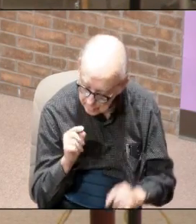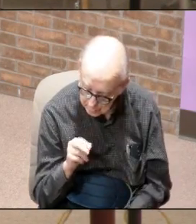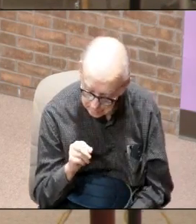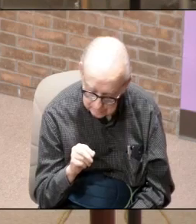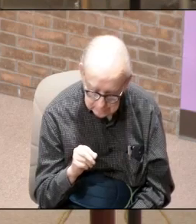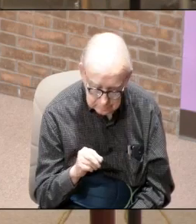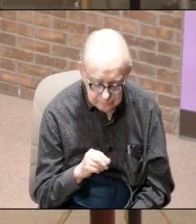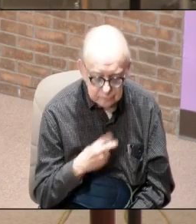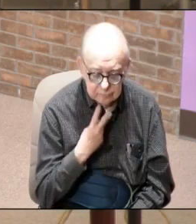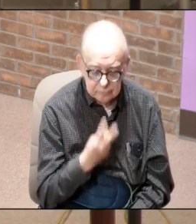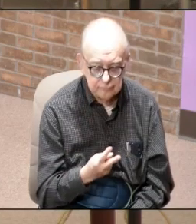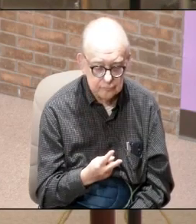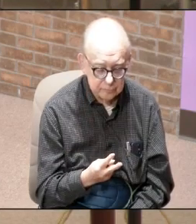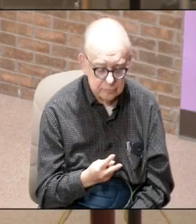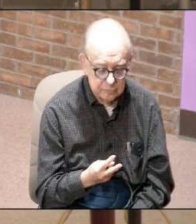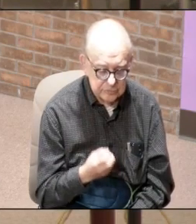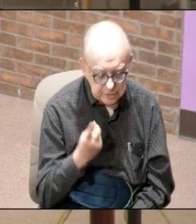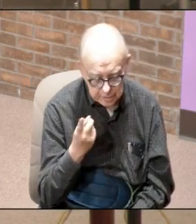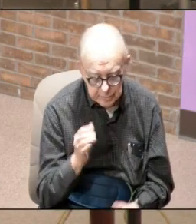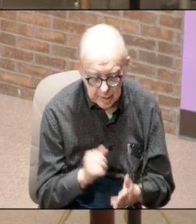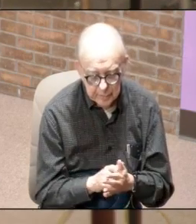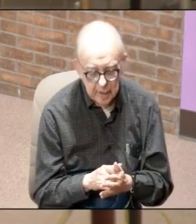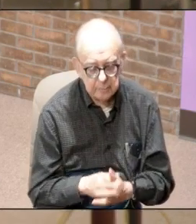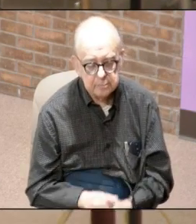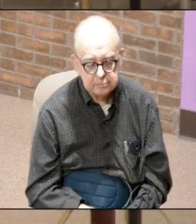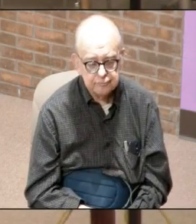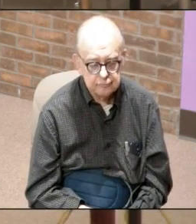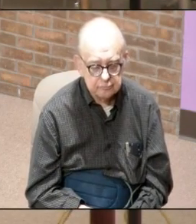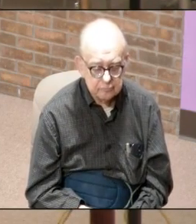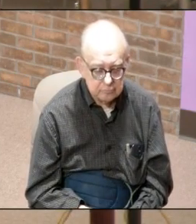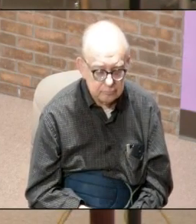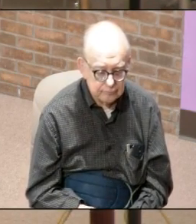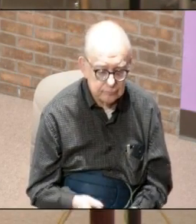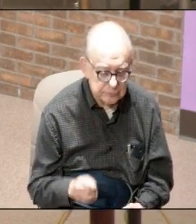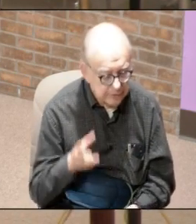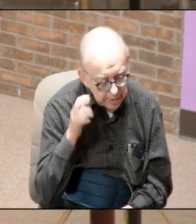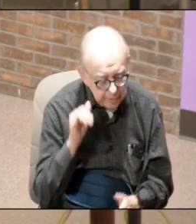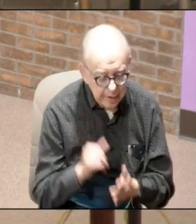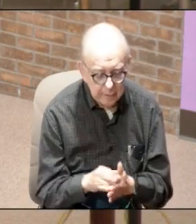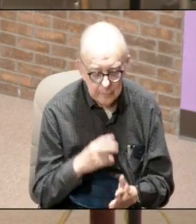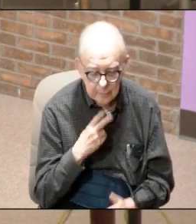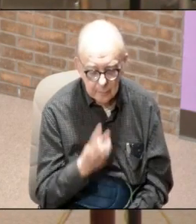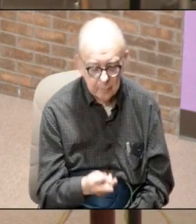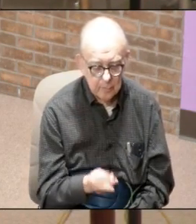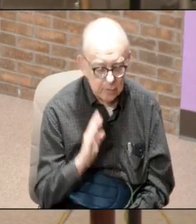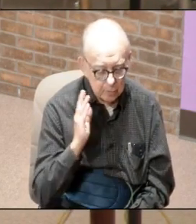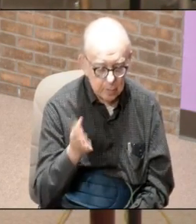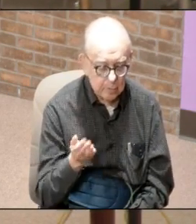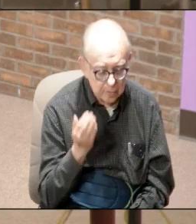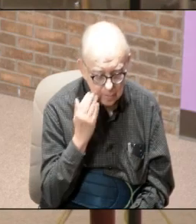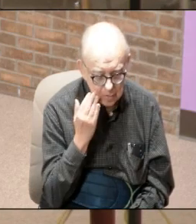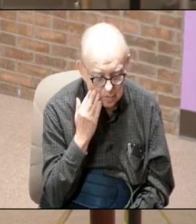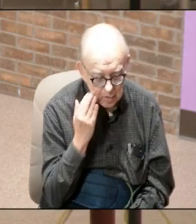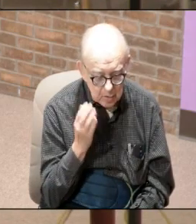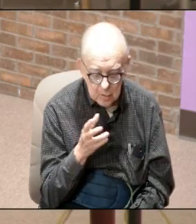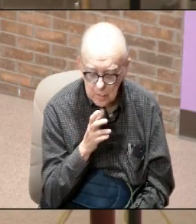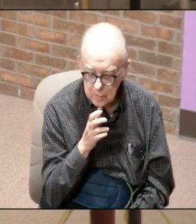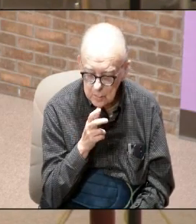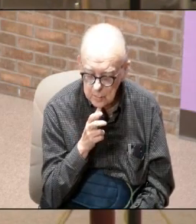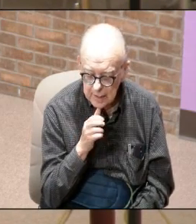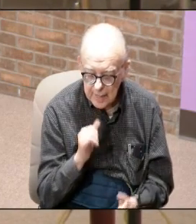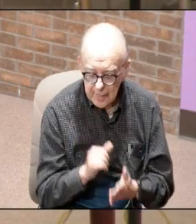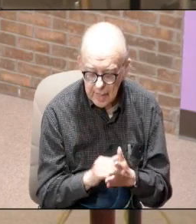this voice will be distinguishable and when you hear it you will know who it is